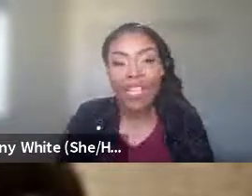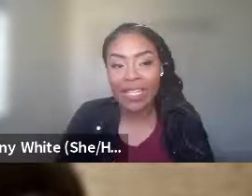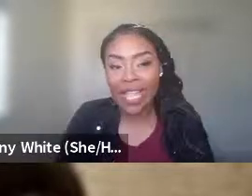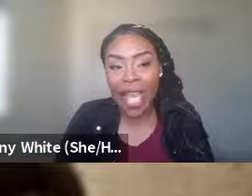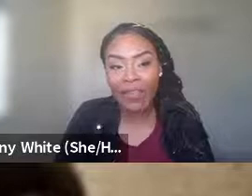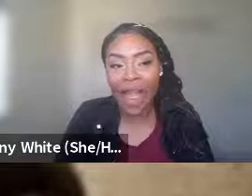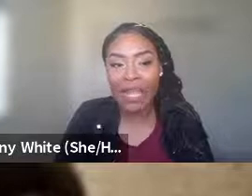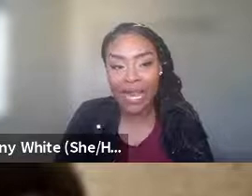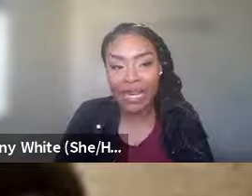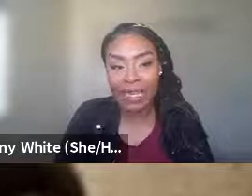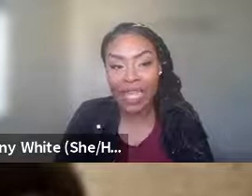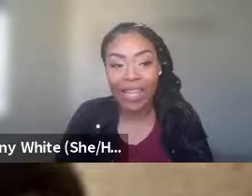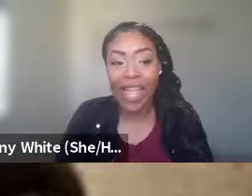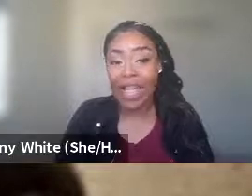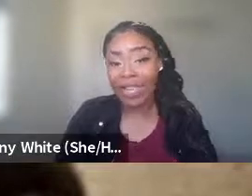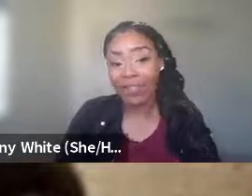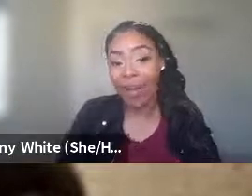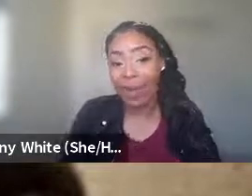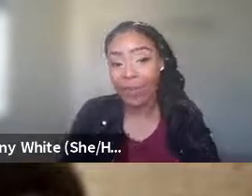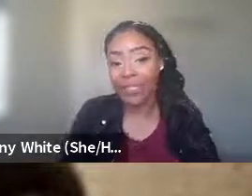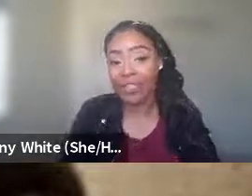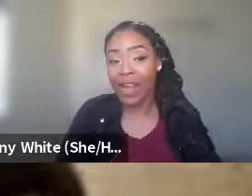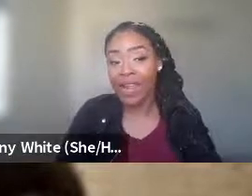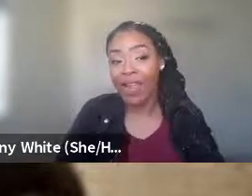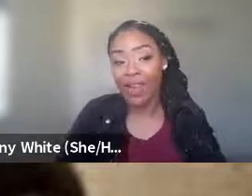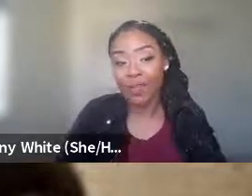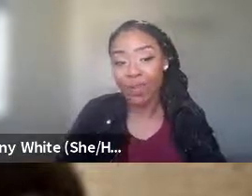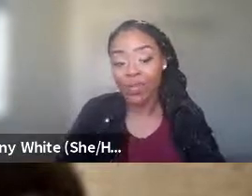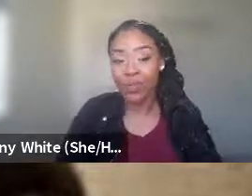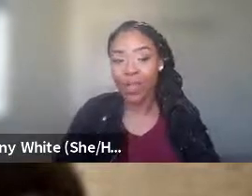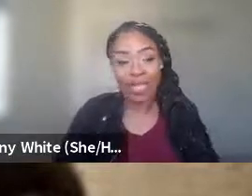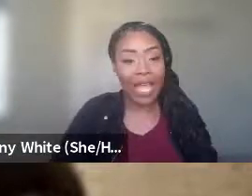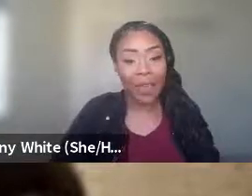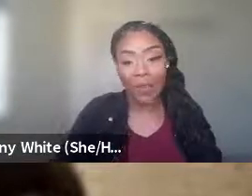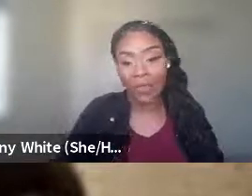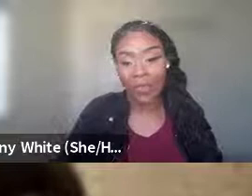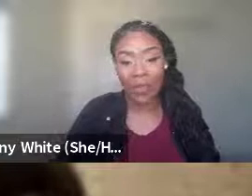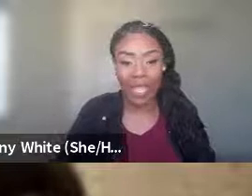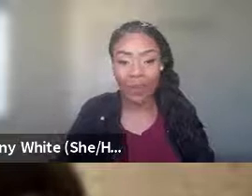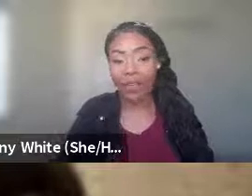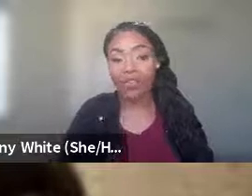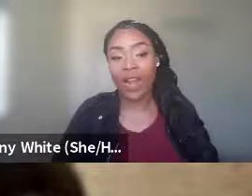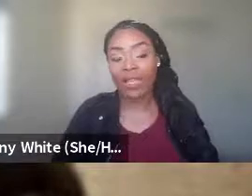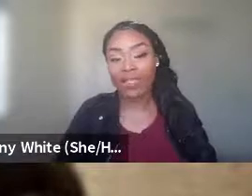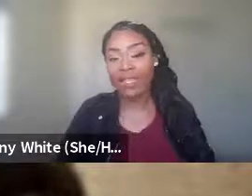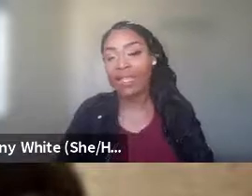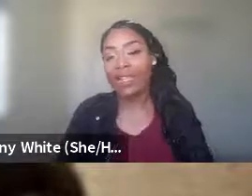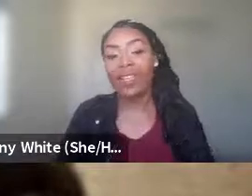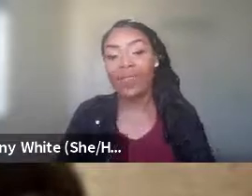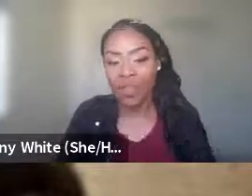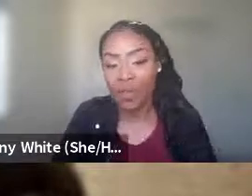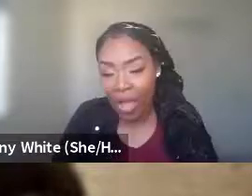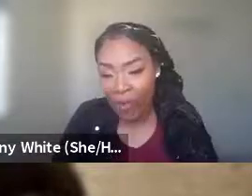Nobody has ever highlighted that, like, I got my baby sister ready. I got us both to school on time. I made sure that we came here dressed.